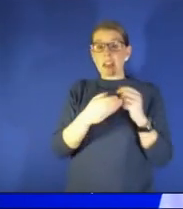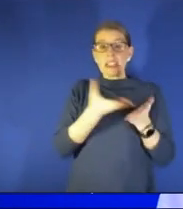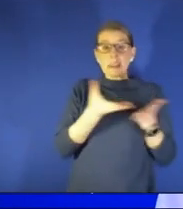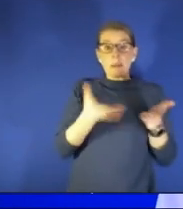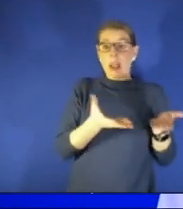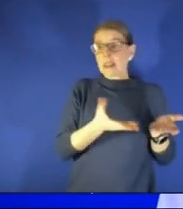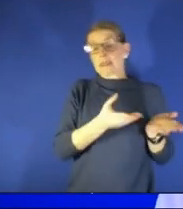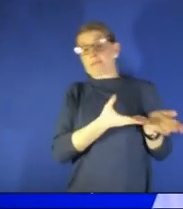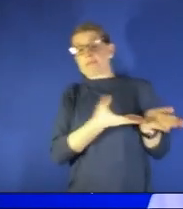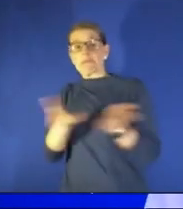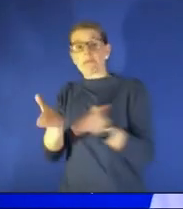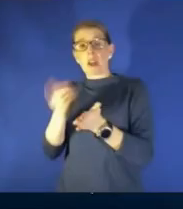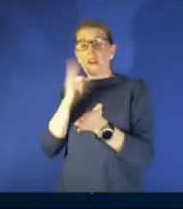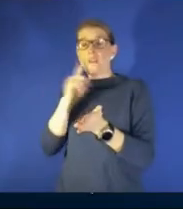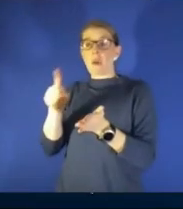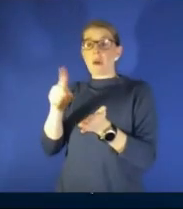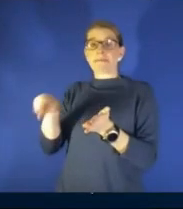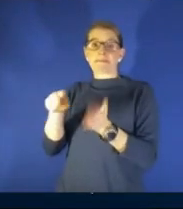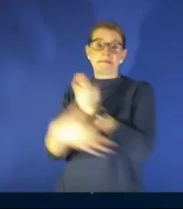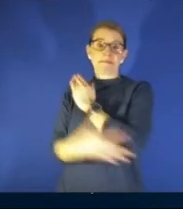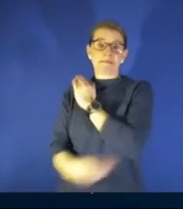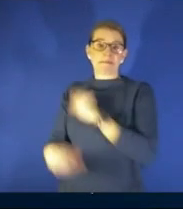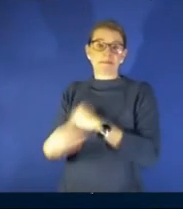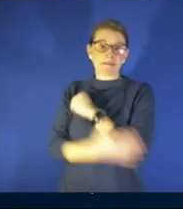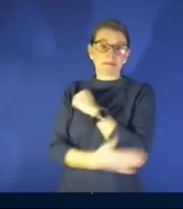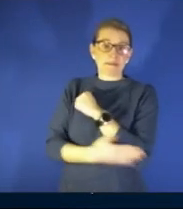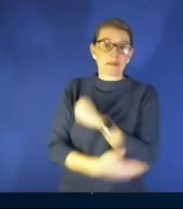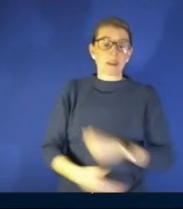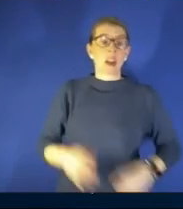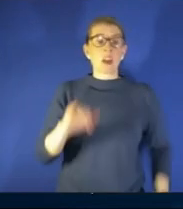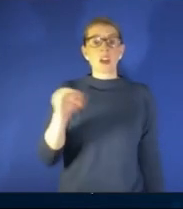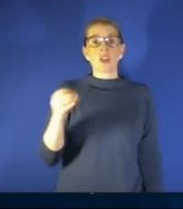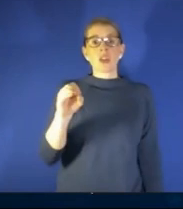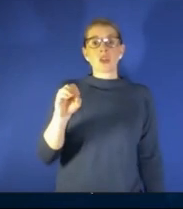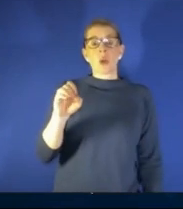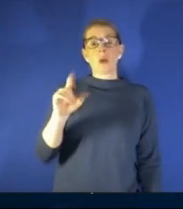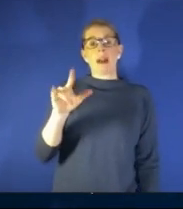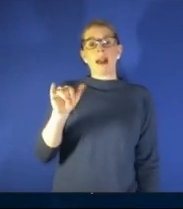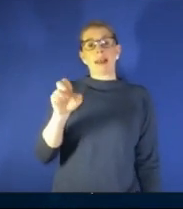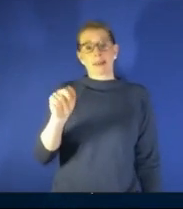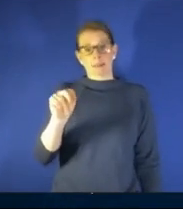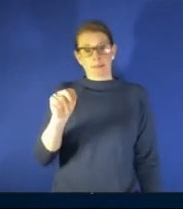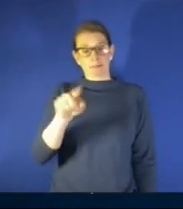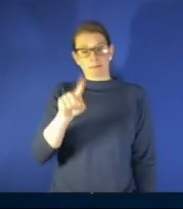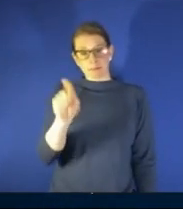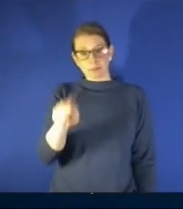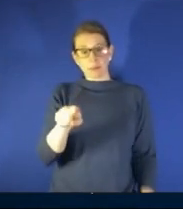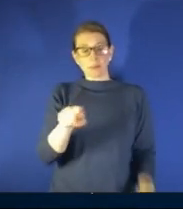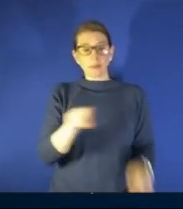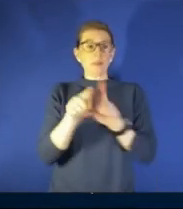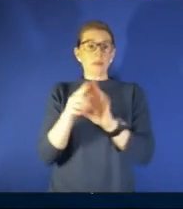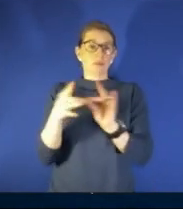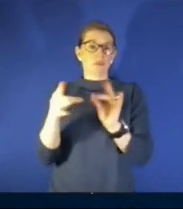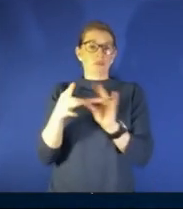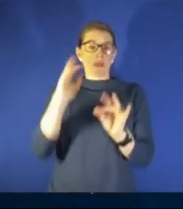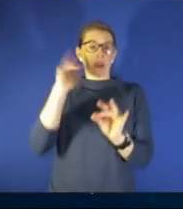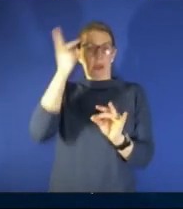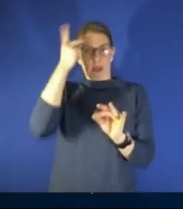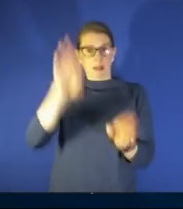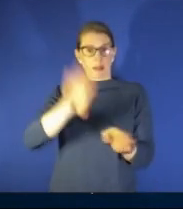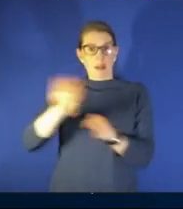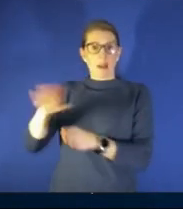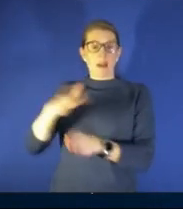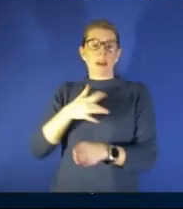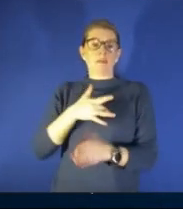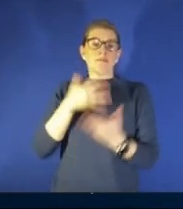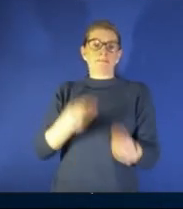fortunate as well joe joe ellen has a question and a comment setting politics aside she says my heart goes out to the millions